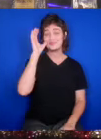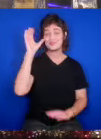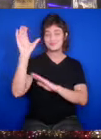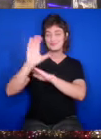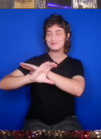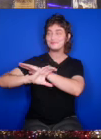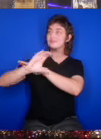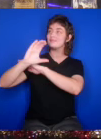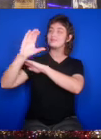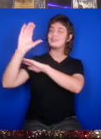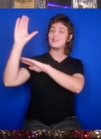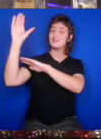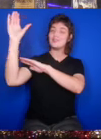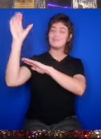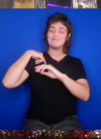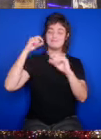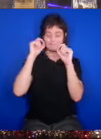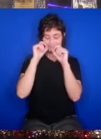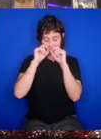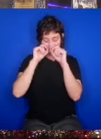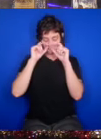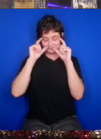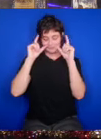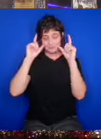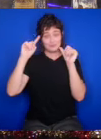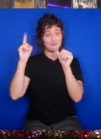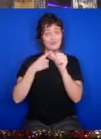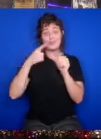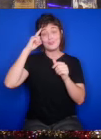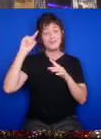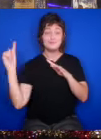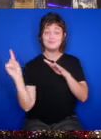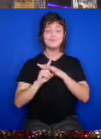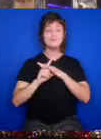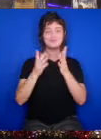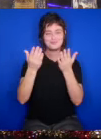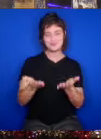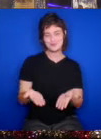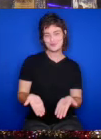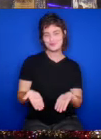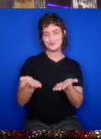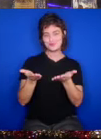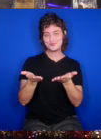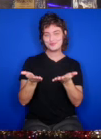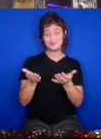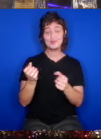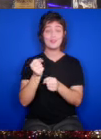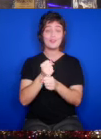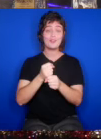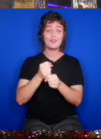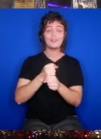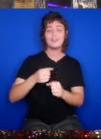The sun comes up, I think about you.